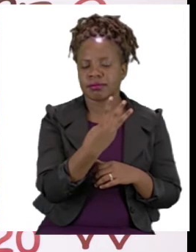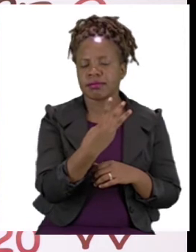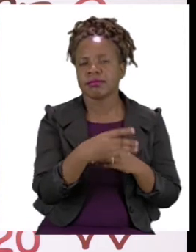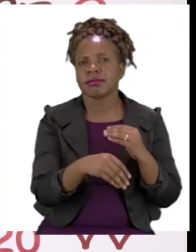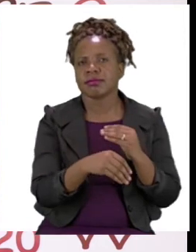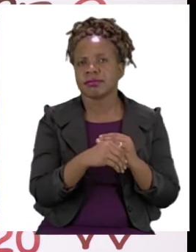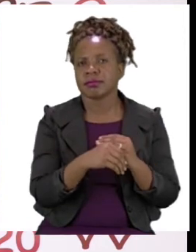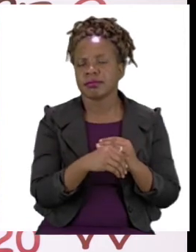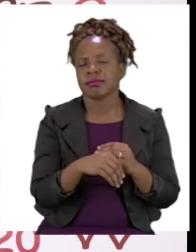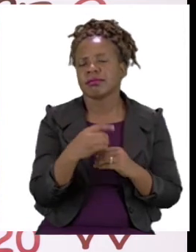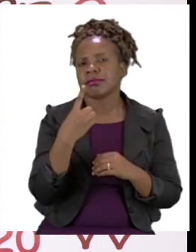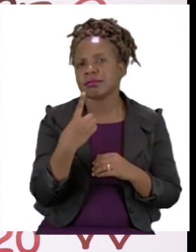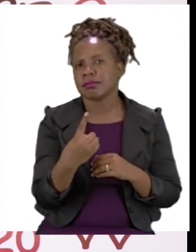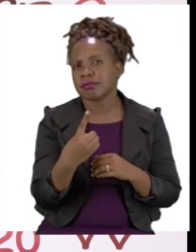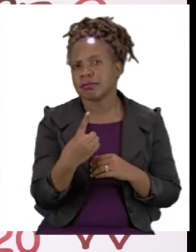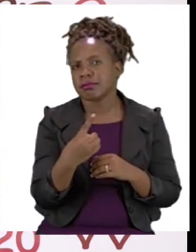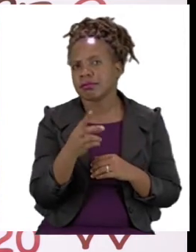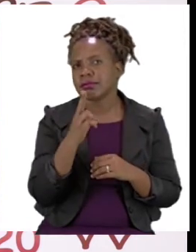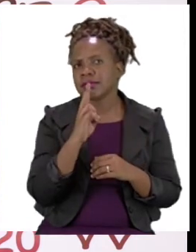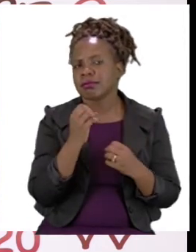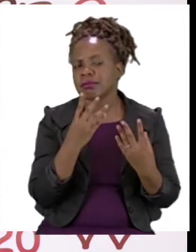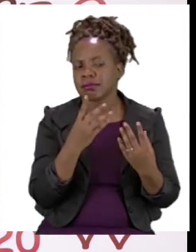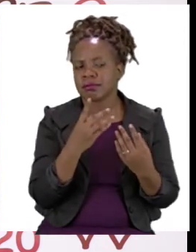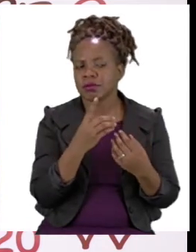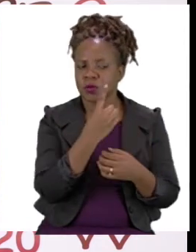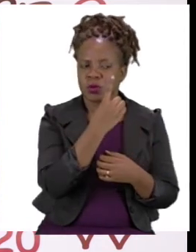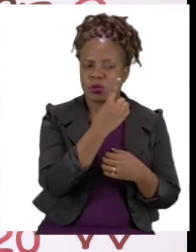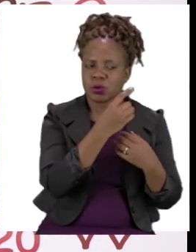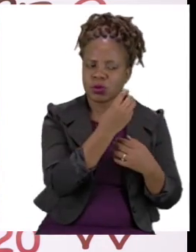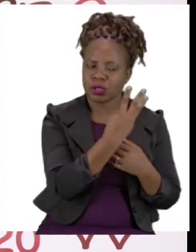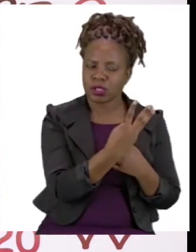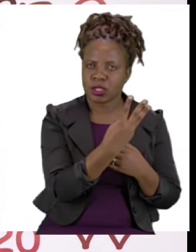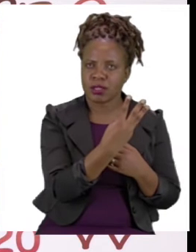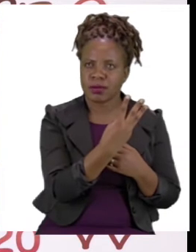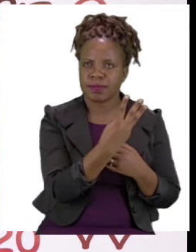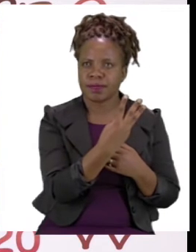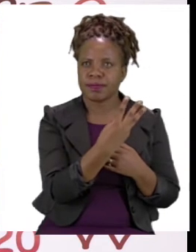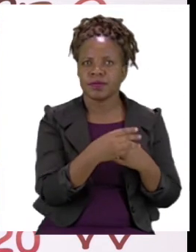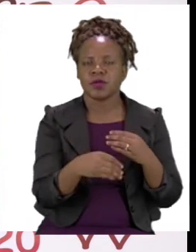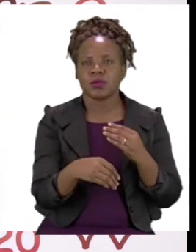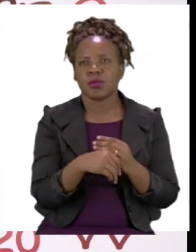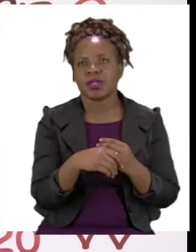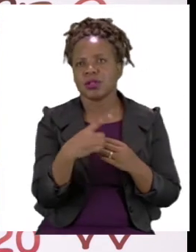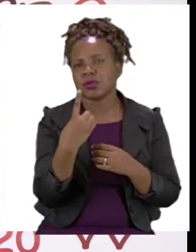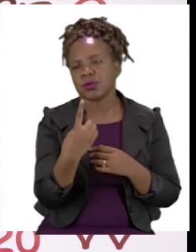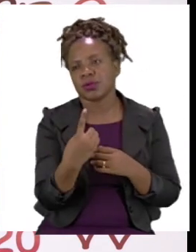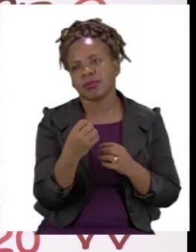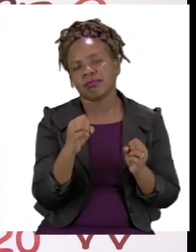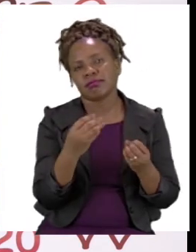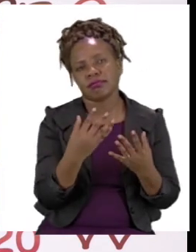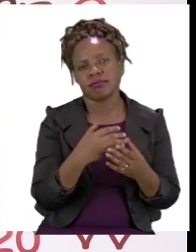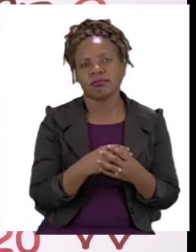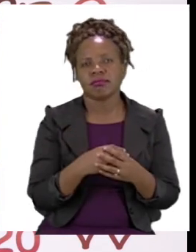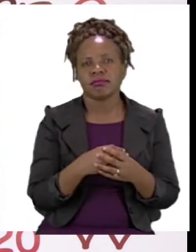equals. Now what is 3 plus 1 dear children? Yes, 3 plus 1